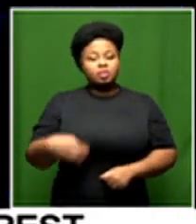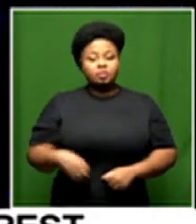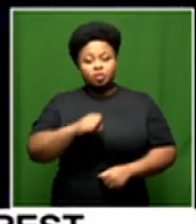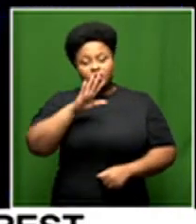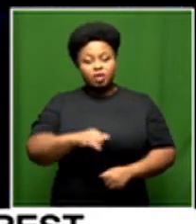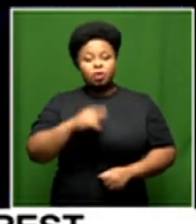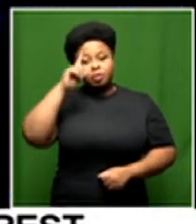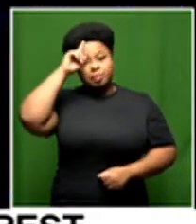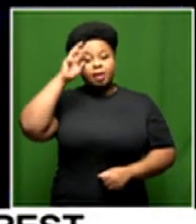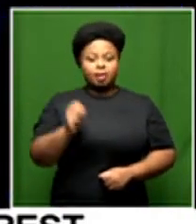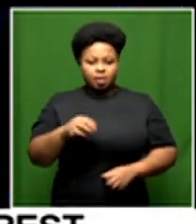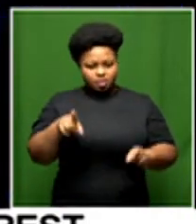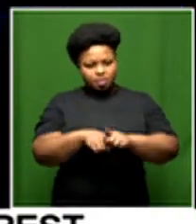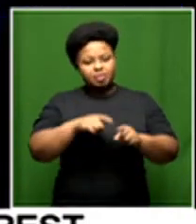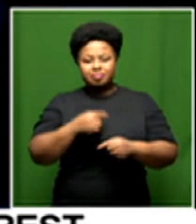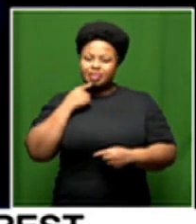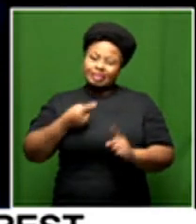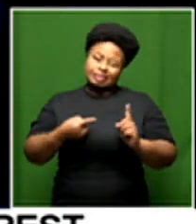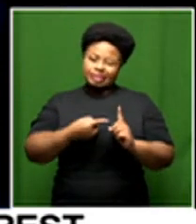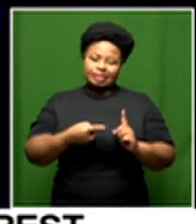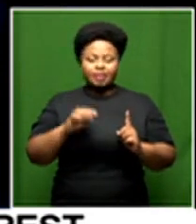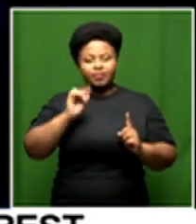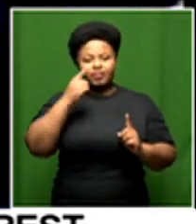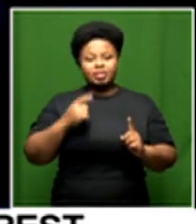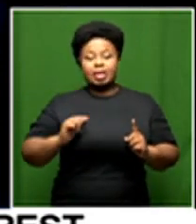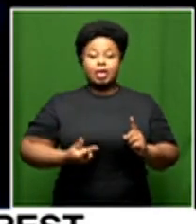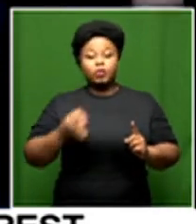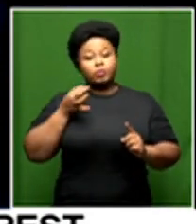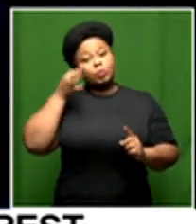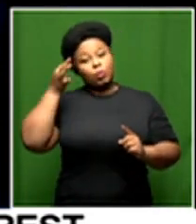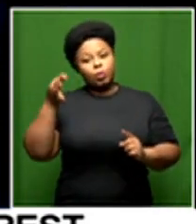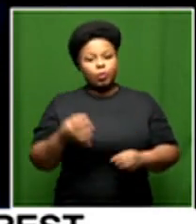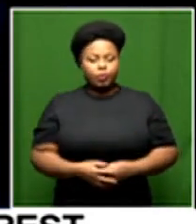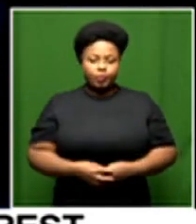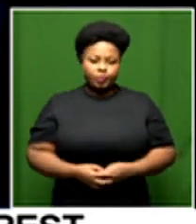South Africa, Nelson Mandela, referred to Kumalo as the first lady of song.